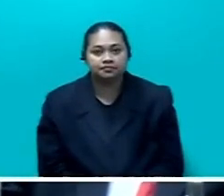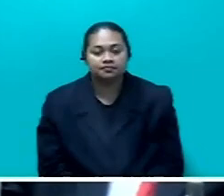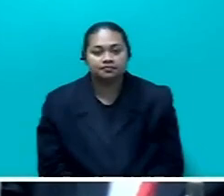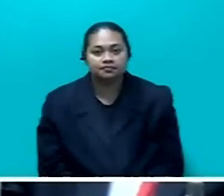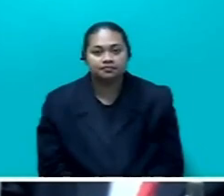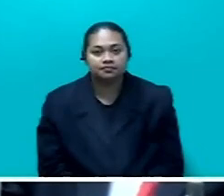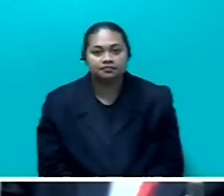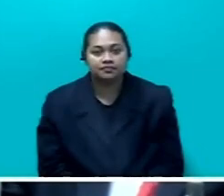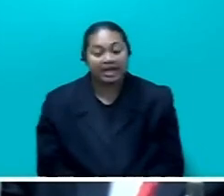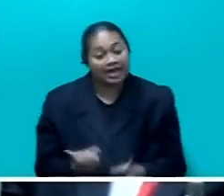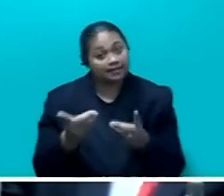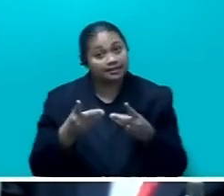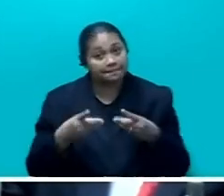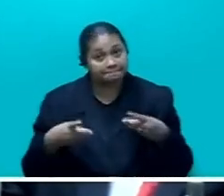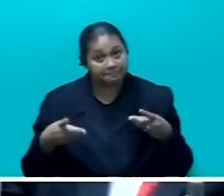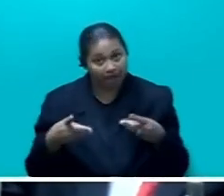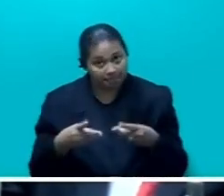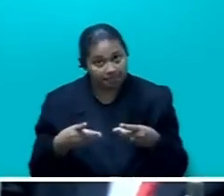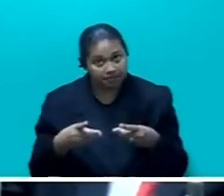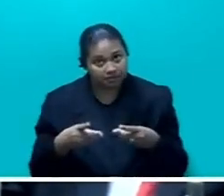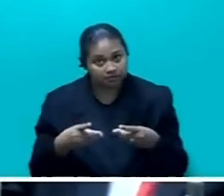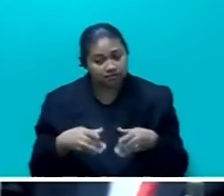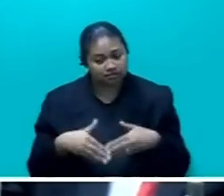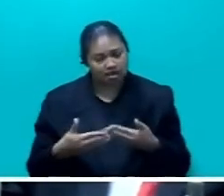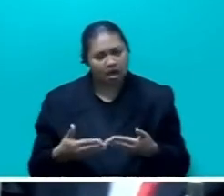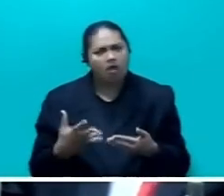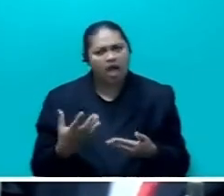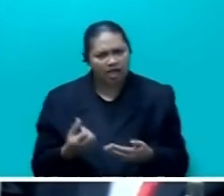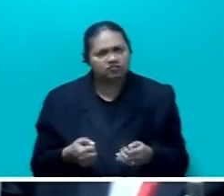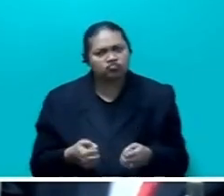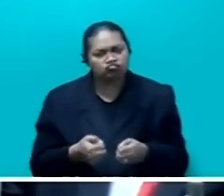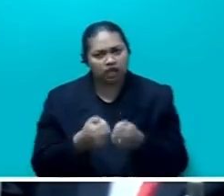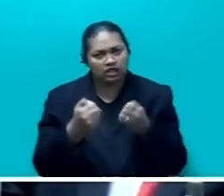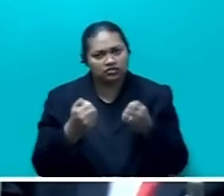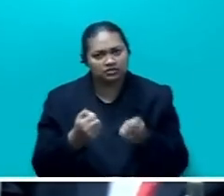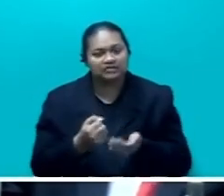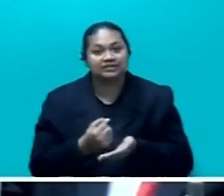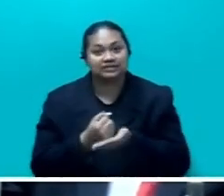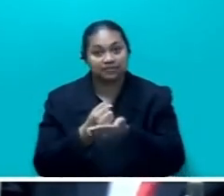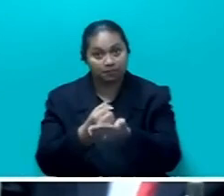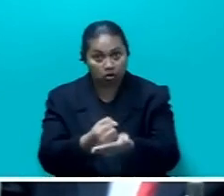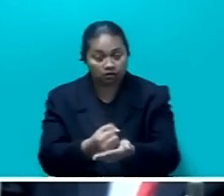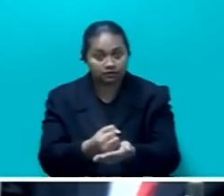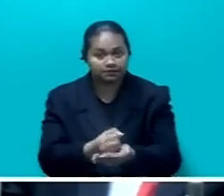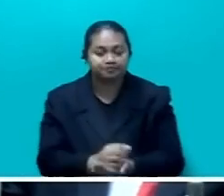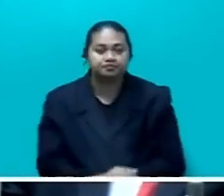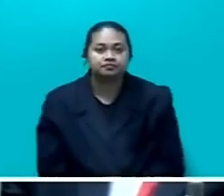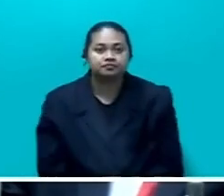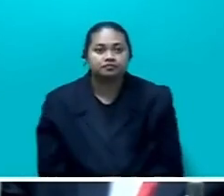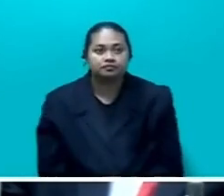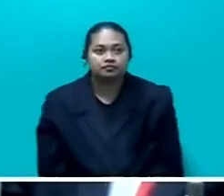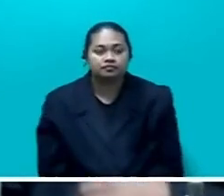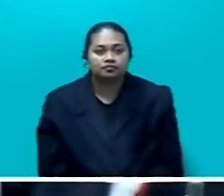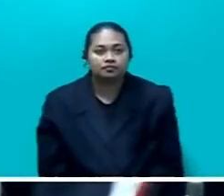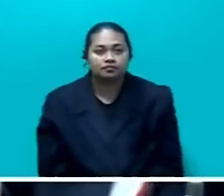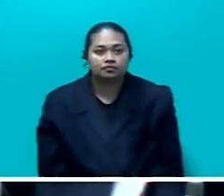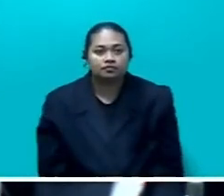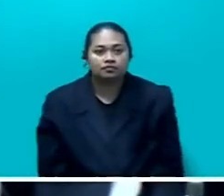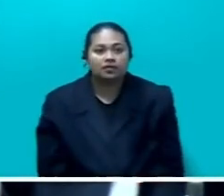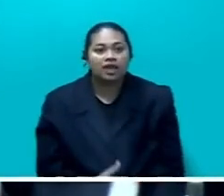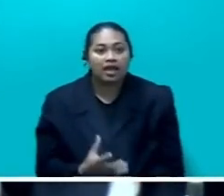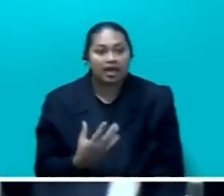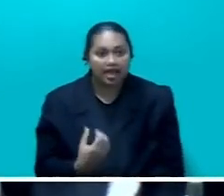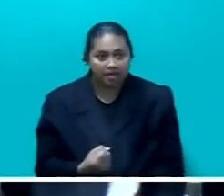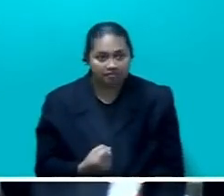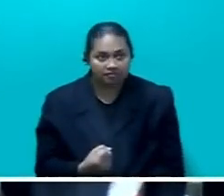The Department is quite challenged at the moment in terms of the support that it has, that is